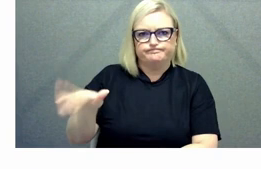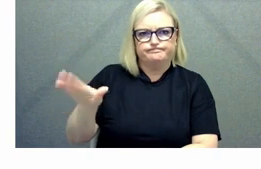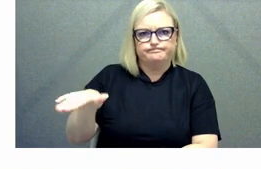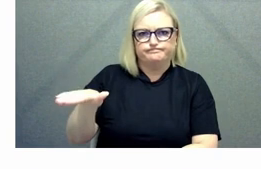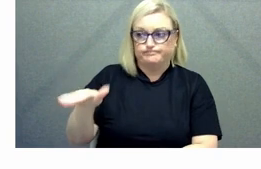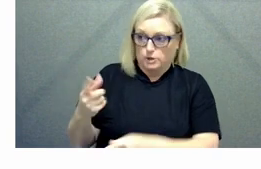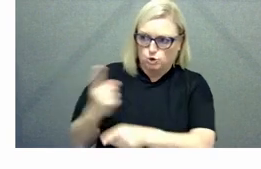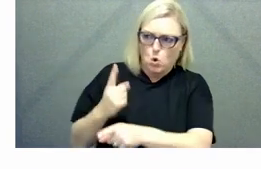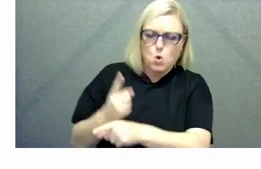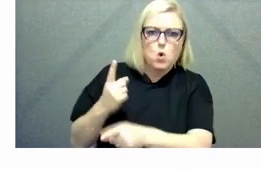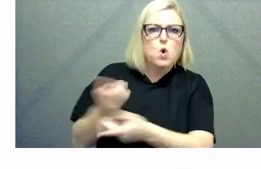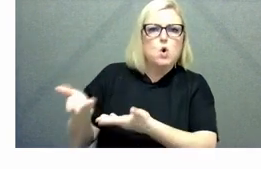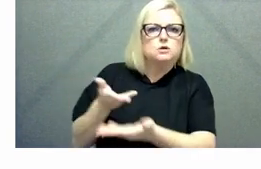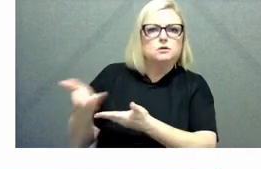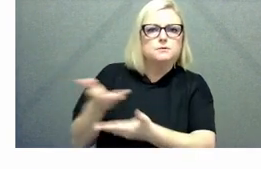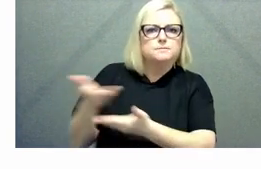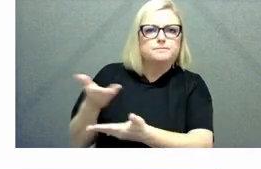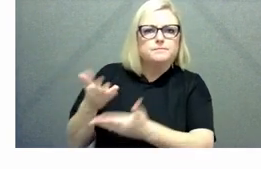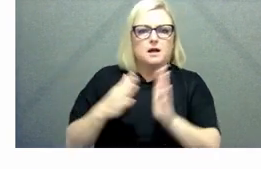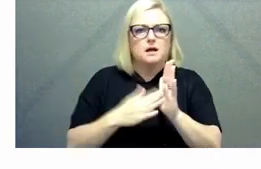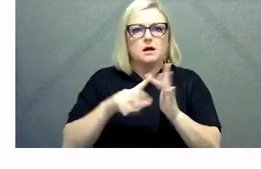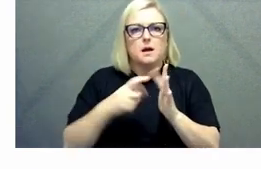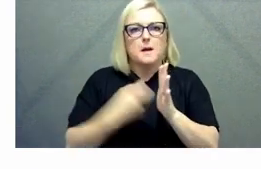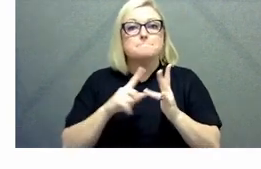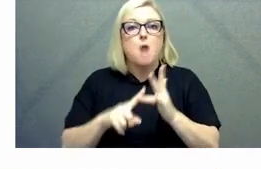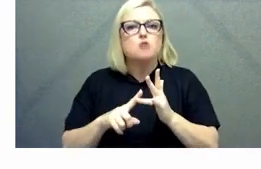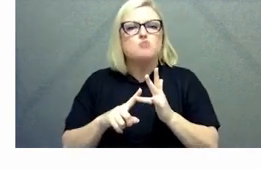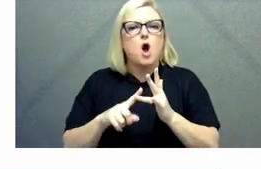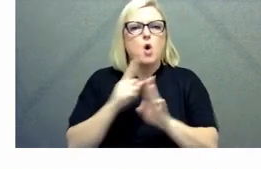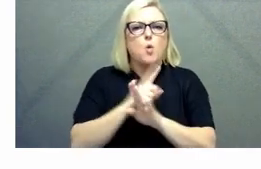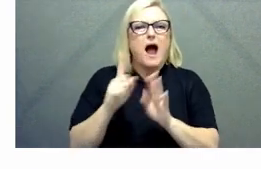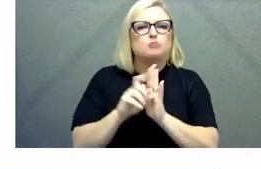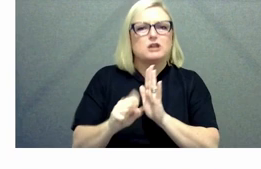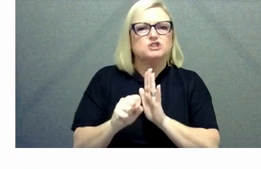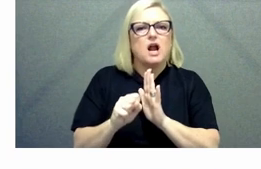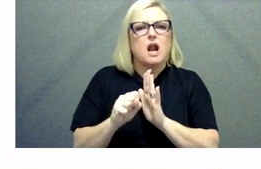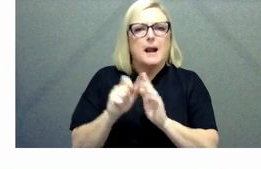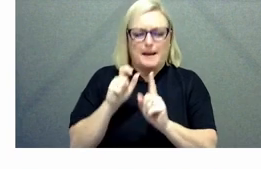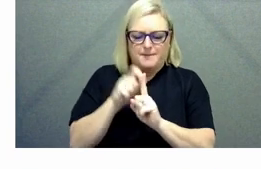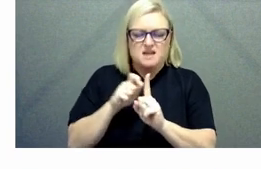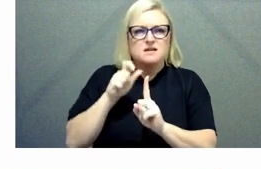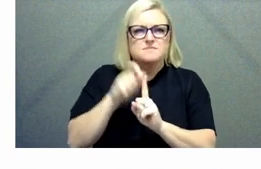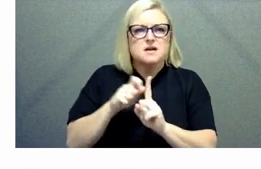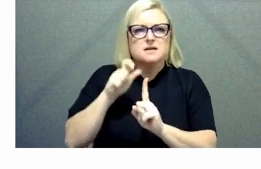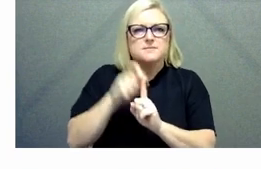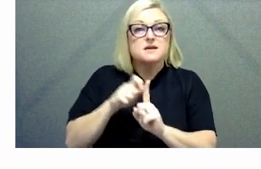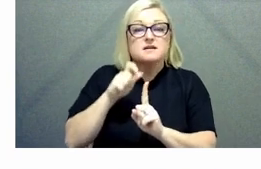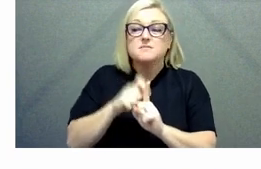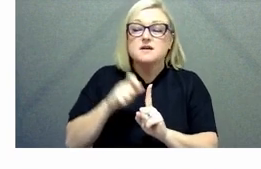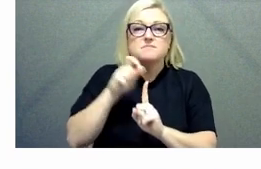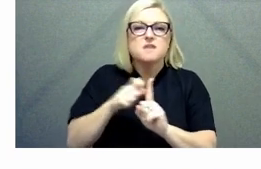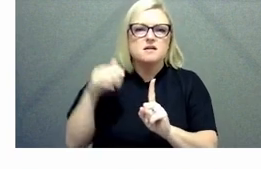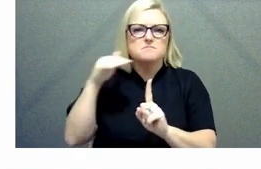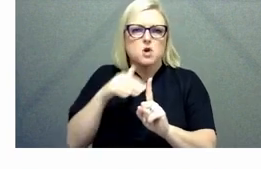dealing with microaggressions this is not about hierarchy this is about culture and those unacceptable behaviors of bullying